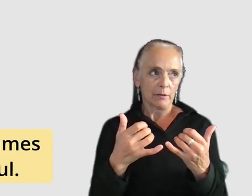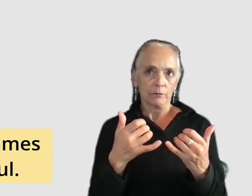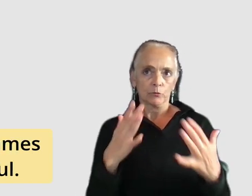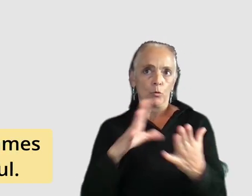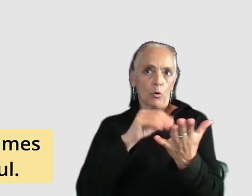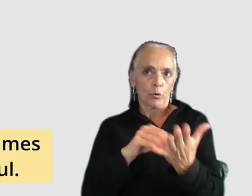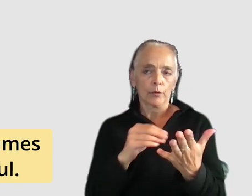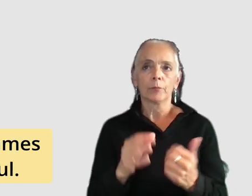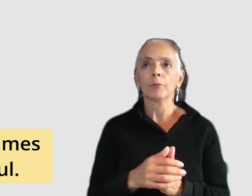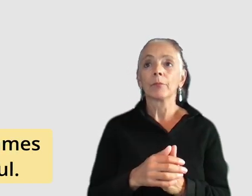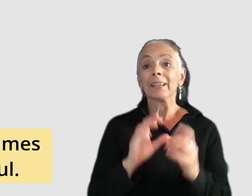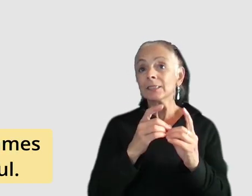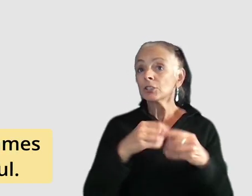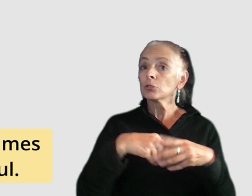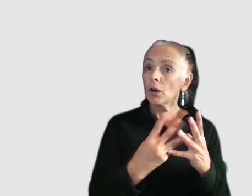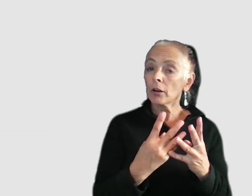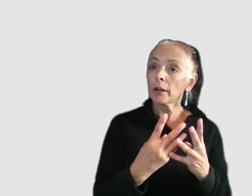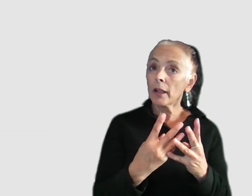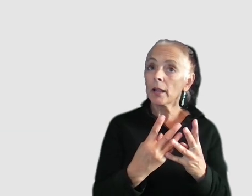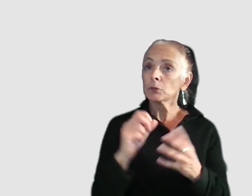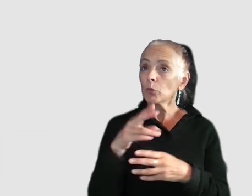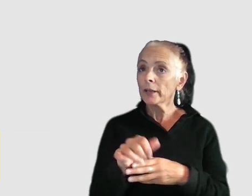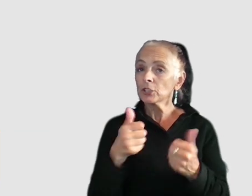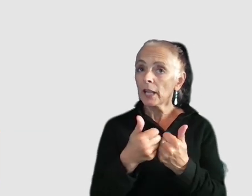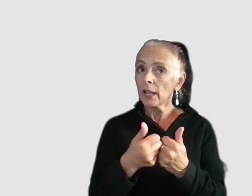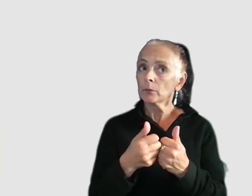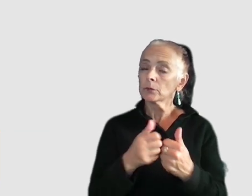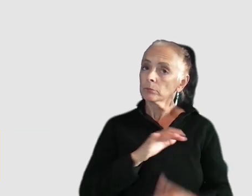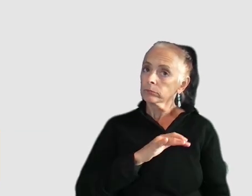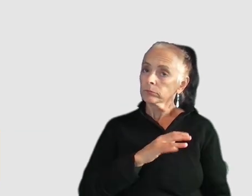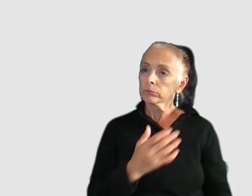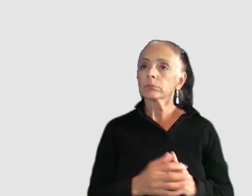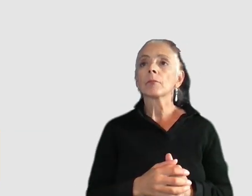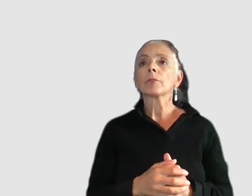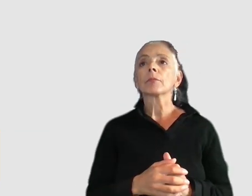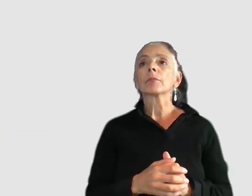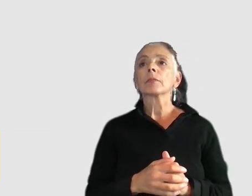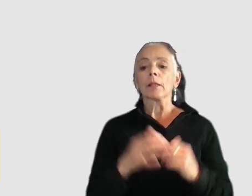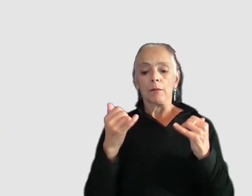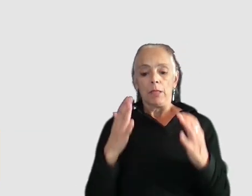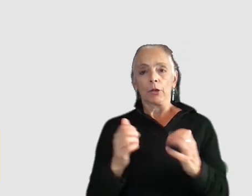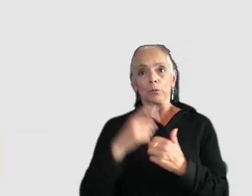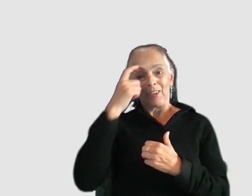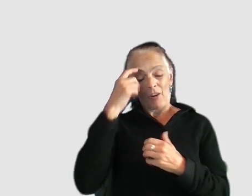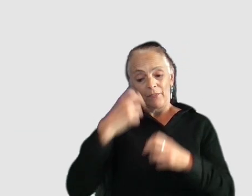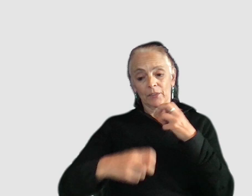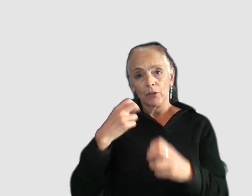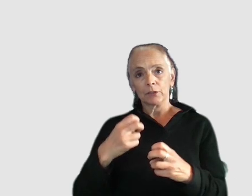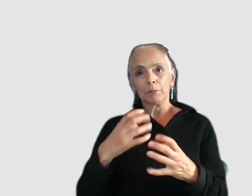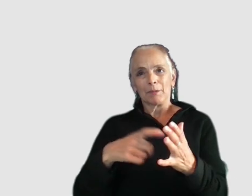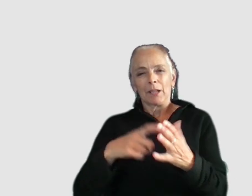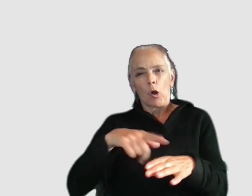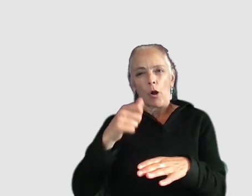strategy games in particular it can be really really powerful so replayable players with cognitive difficulties might take longer to process